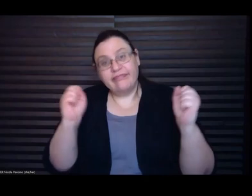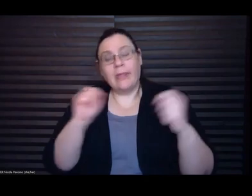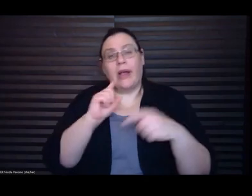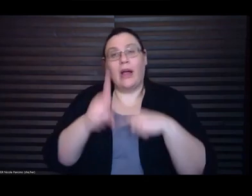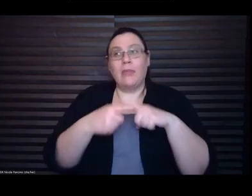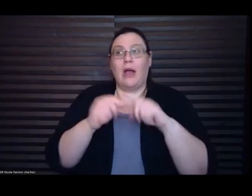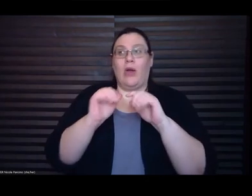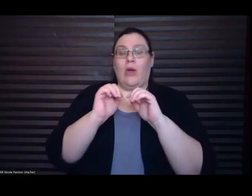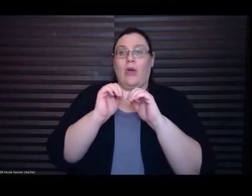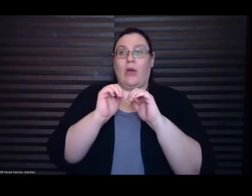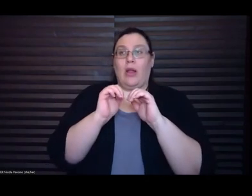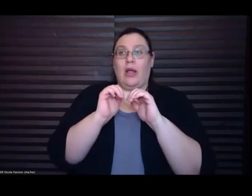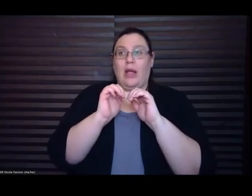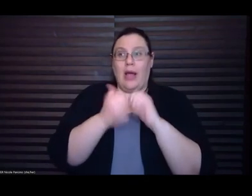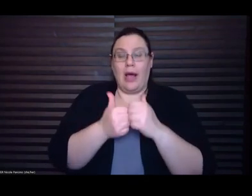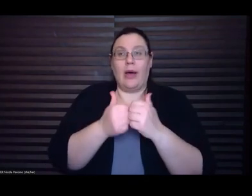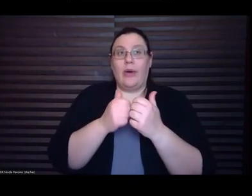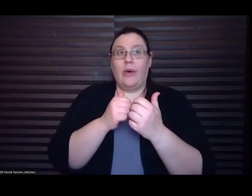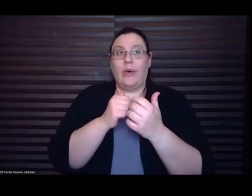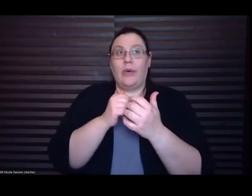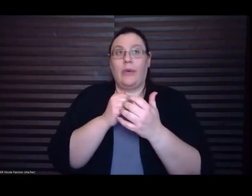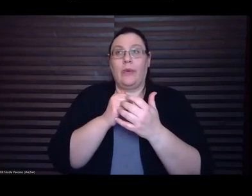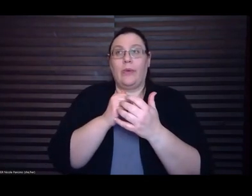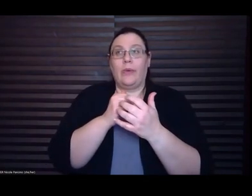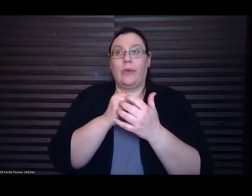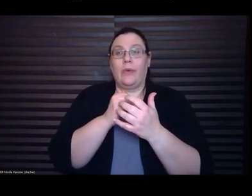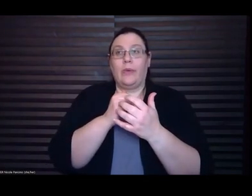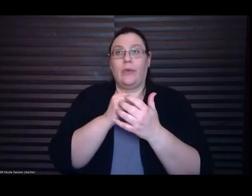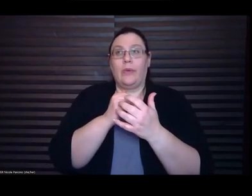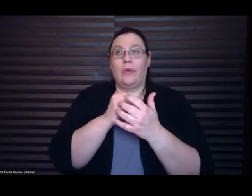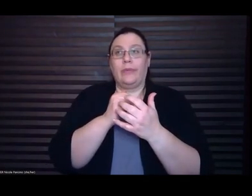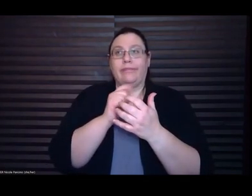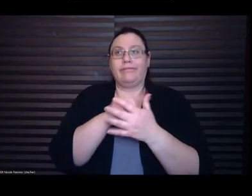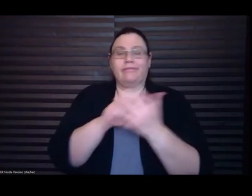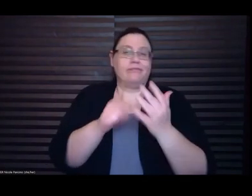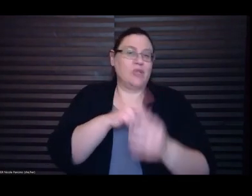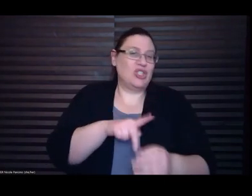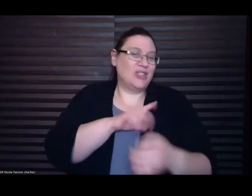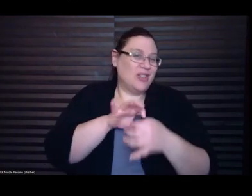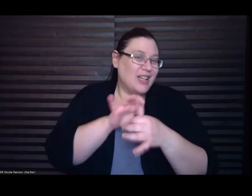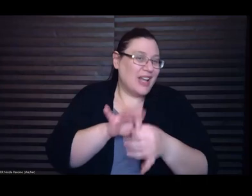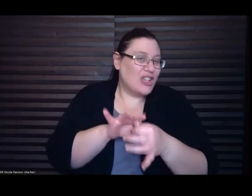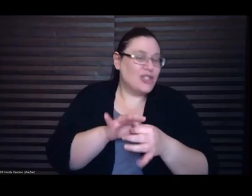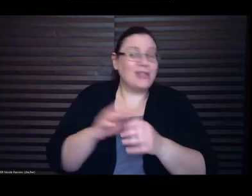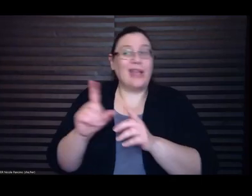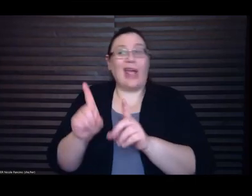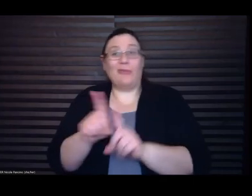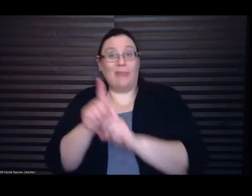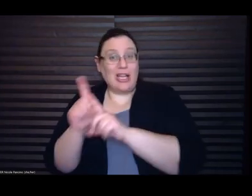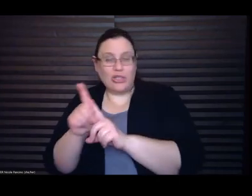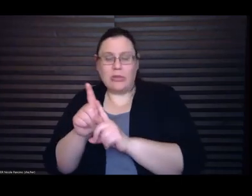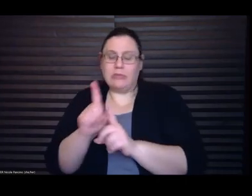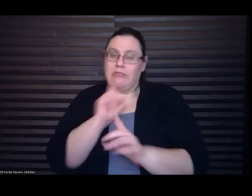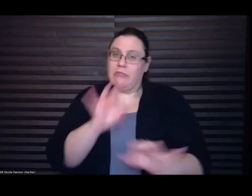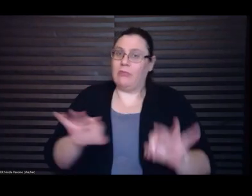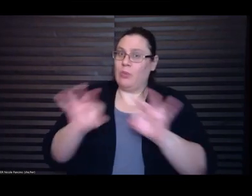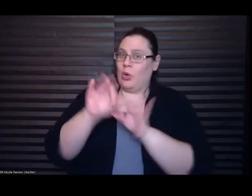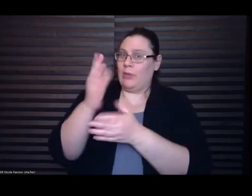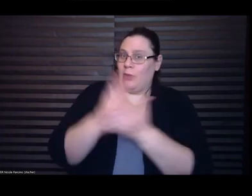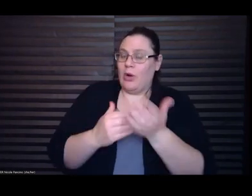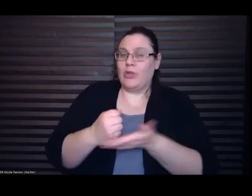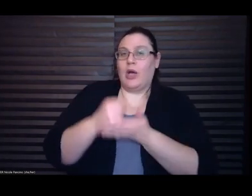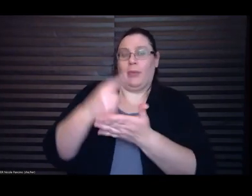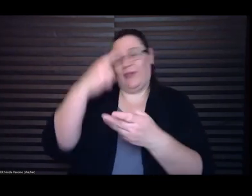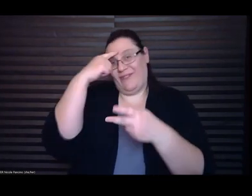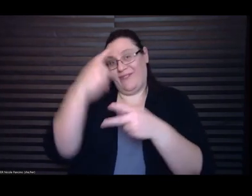personal connections and mentors are kind of integral in helping you figure out how to do it and for me that was true I